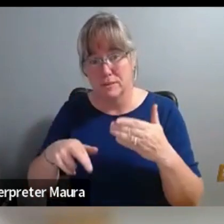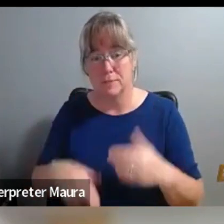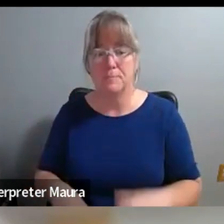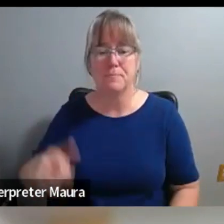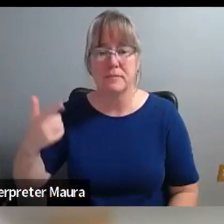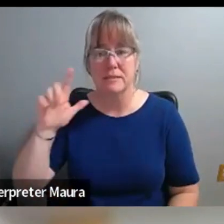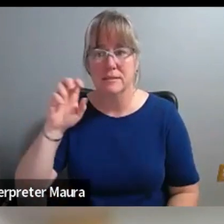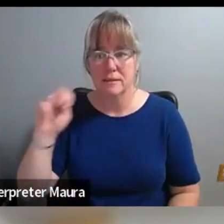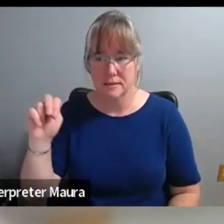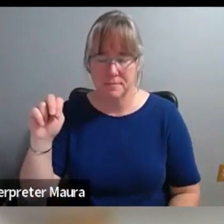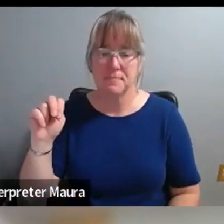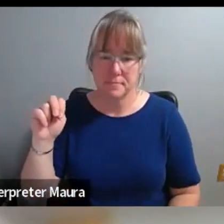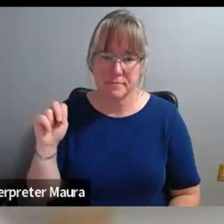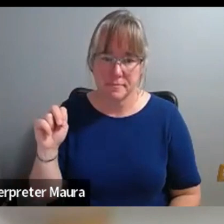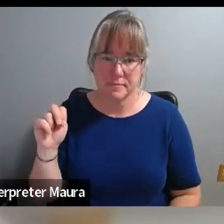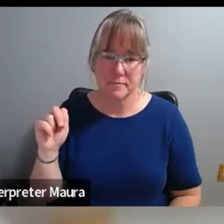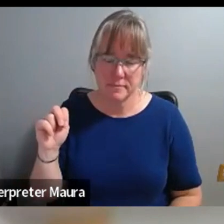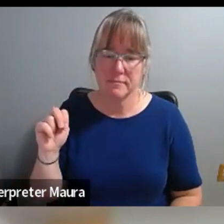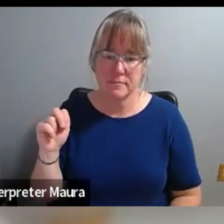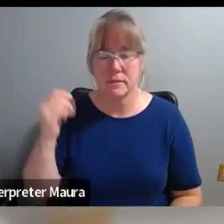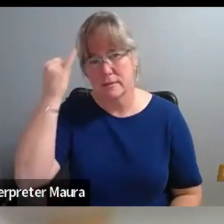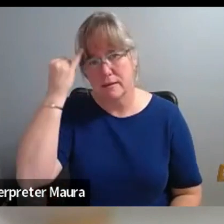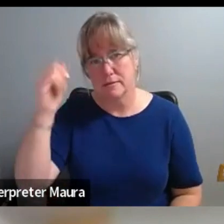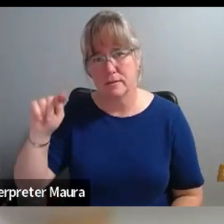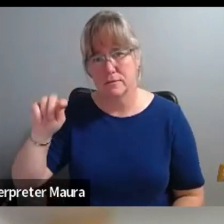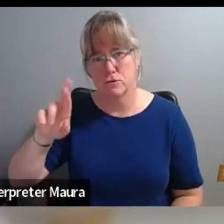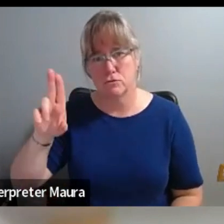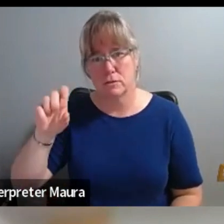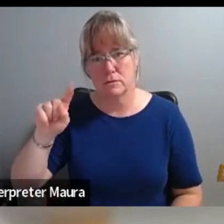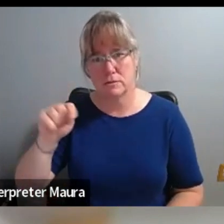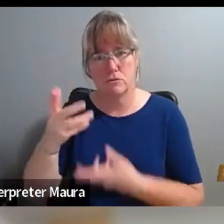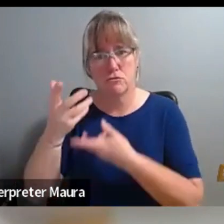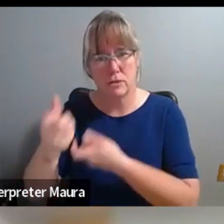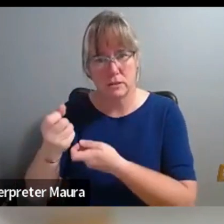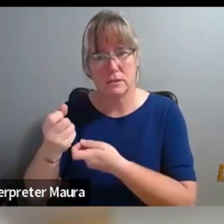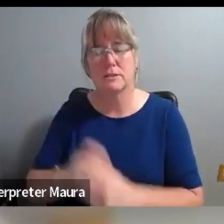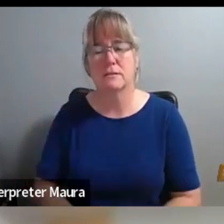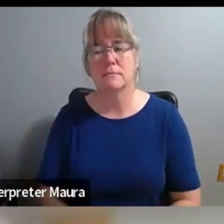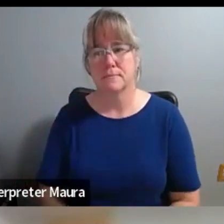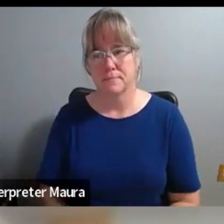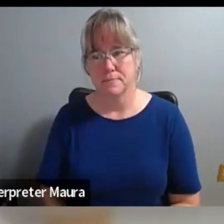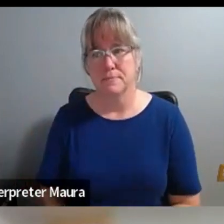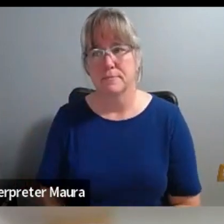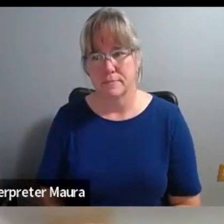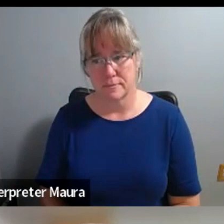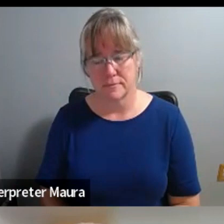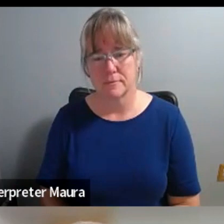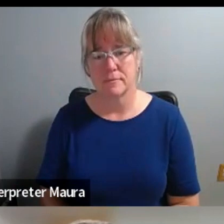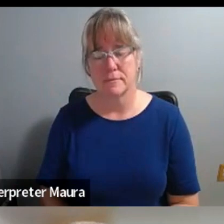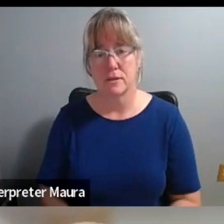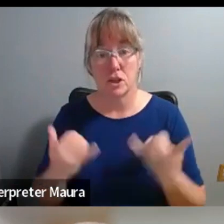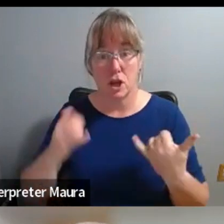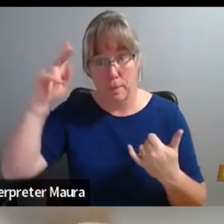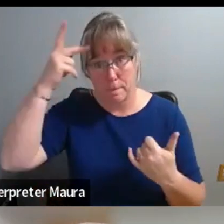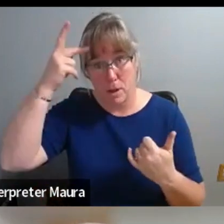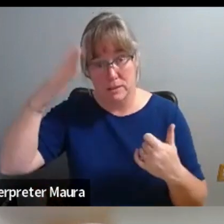just want to pick up, uh, off the, the, the idea of trust, you know, um, with the current political climate, with